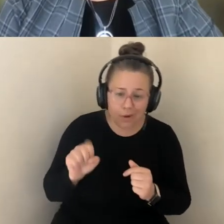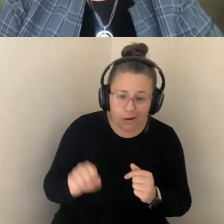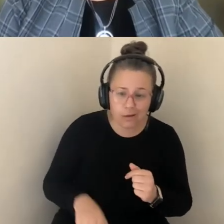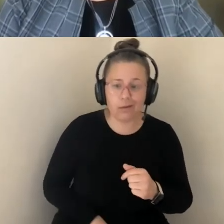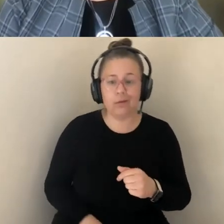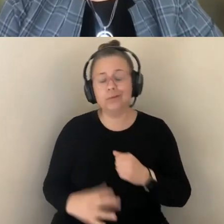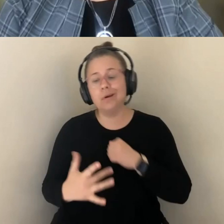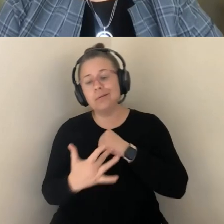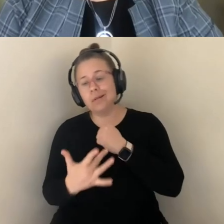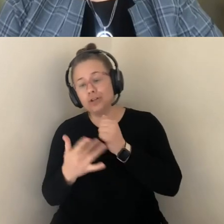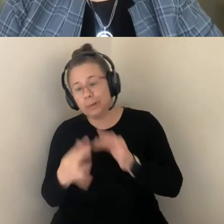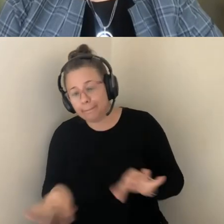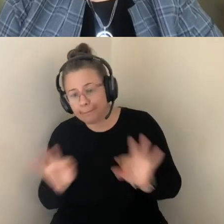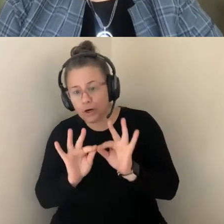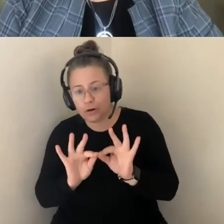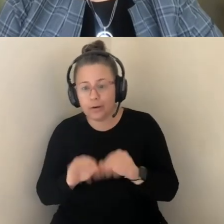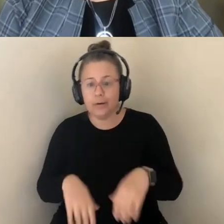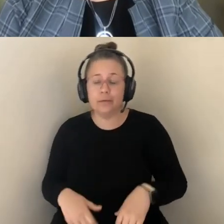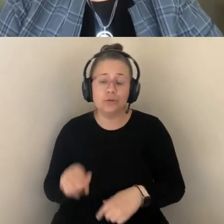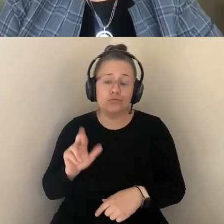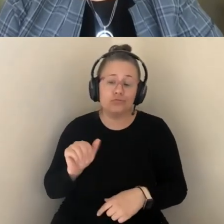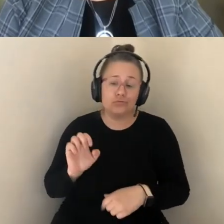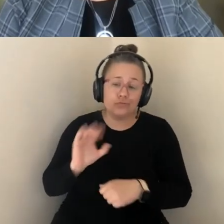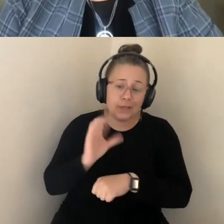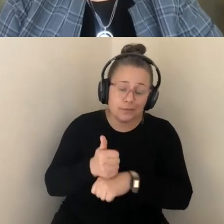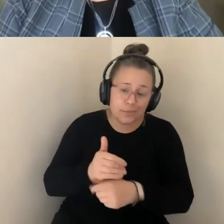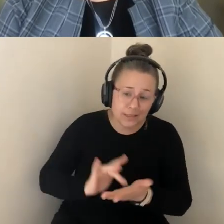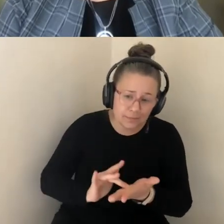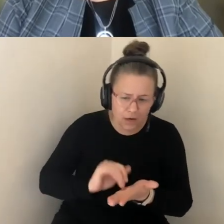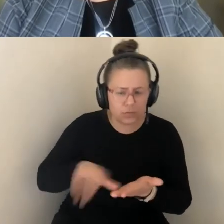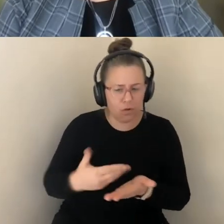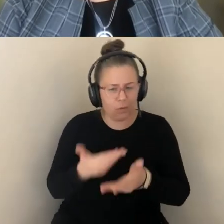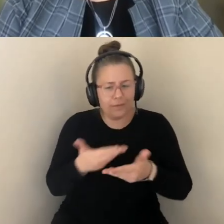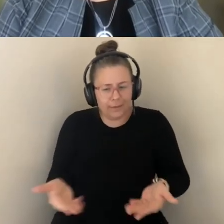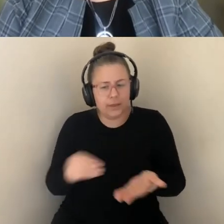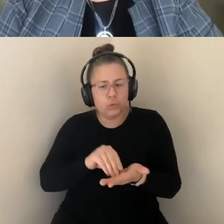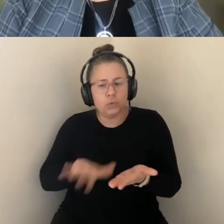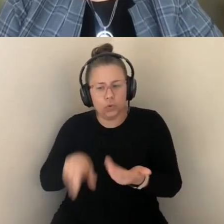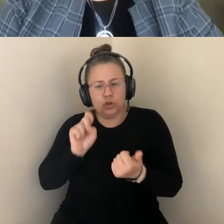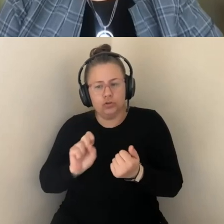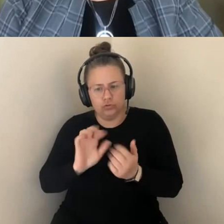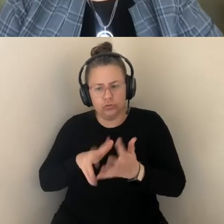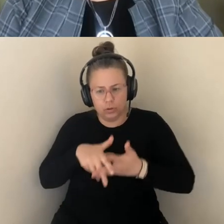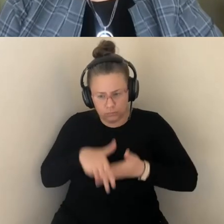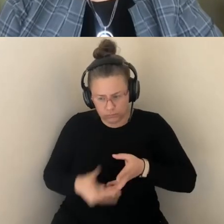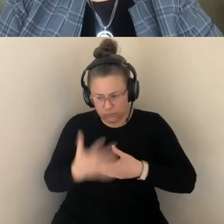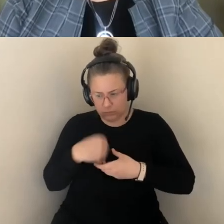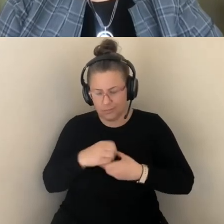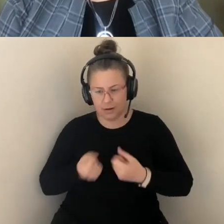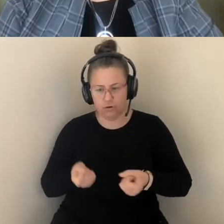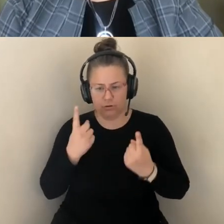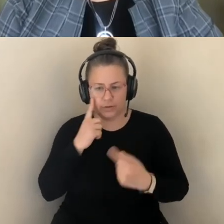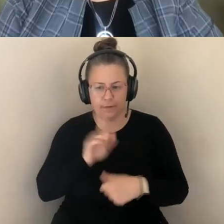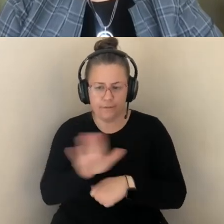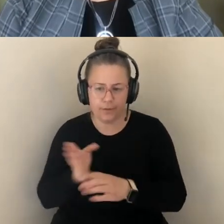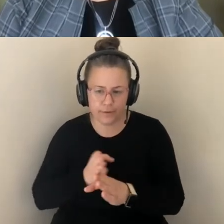INTEGRATE INTO THEIR UNDERSTANDING OF OUR FIELD. AND WHILE THAT'S FAR FROM A SOLUTION, I THINK IT IS A STARTING PLACE FOR CONVERSATION